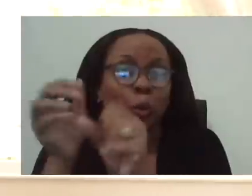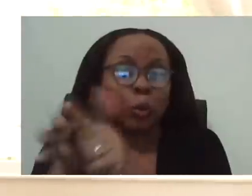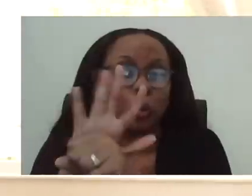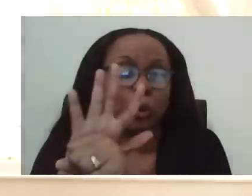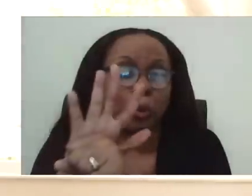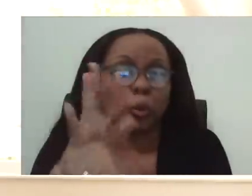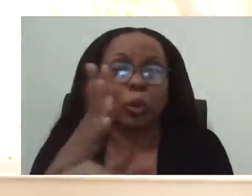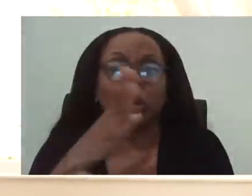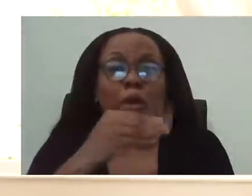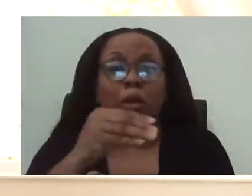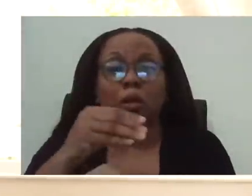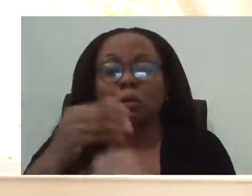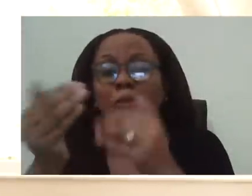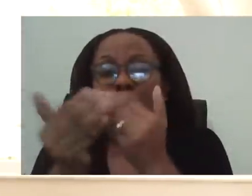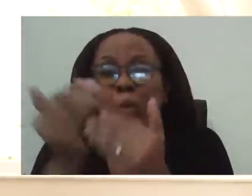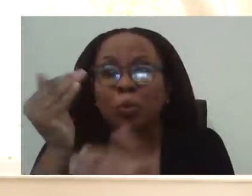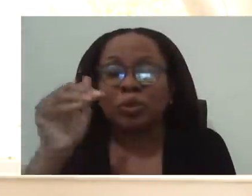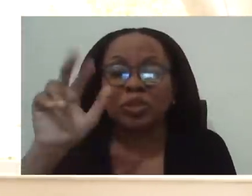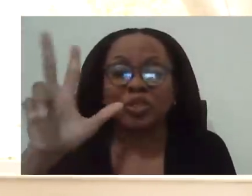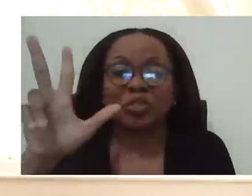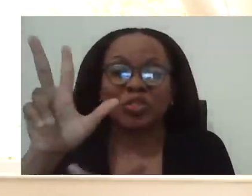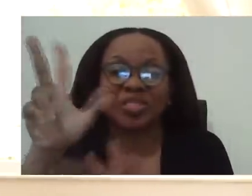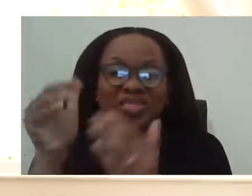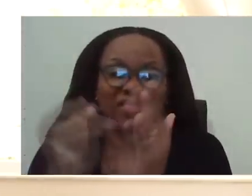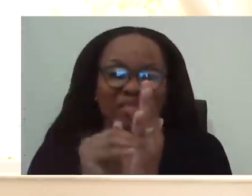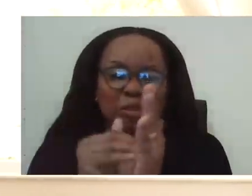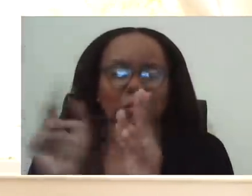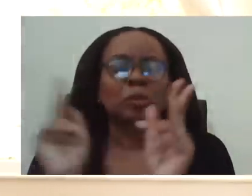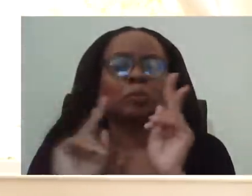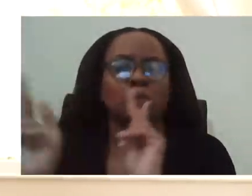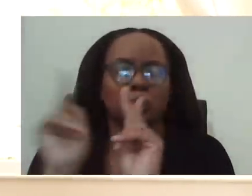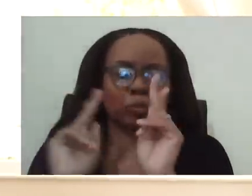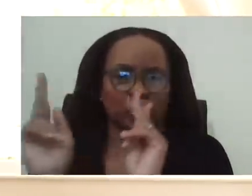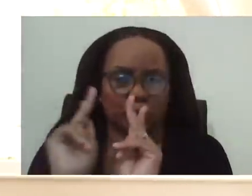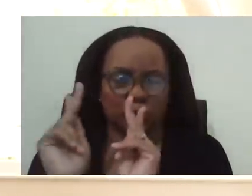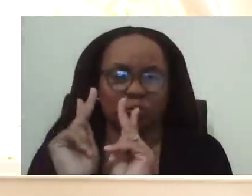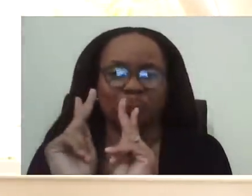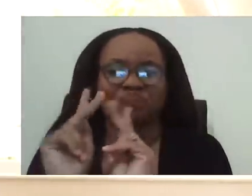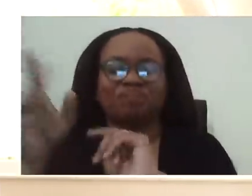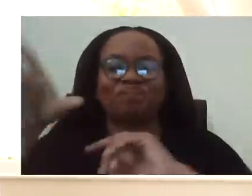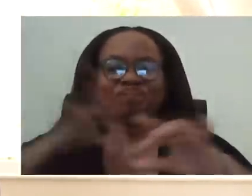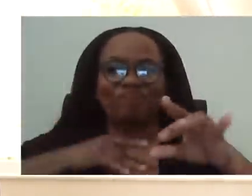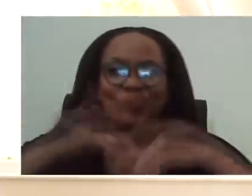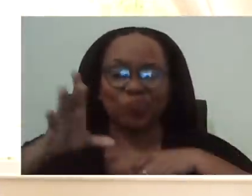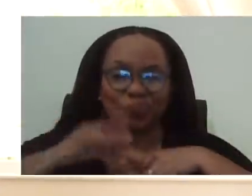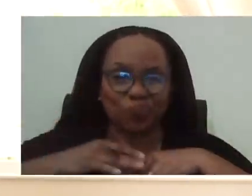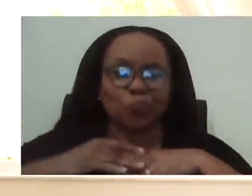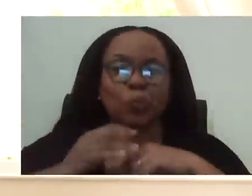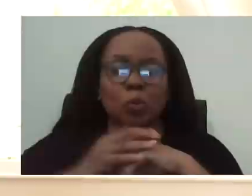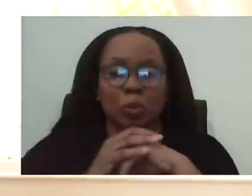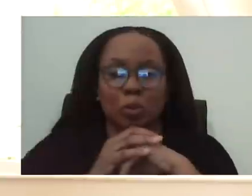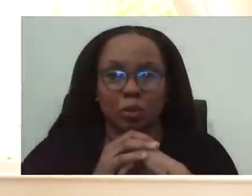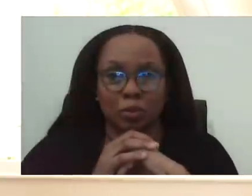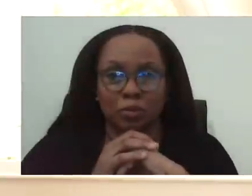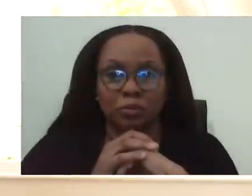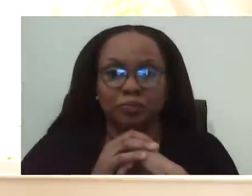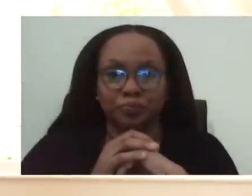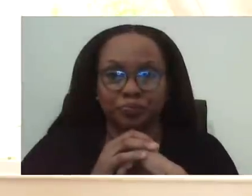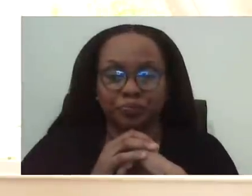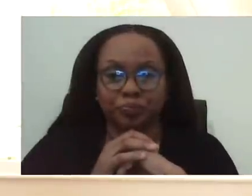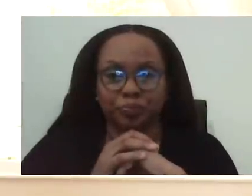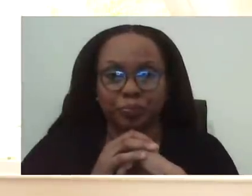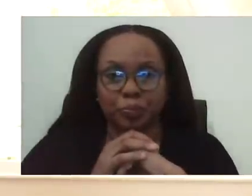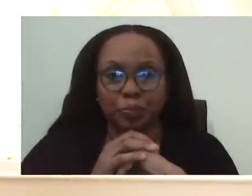people who are active COVID cases. Against that backdrop, therefore, we need to hear from